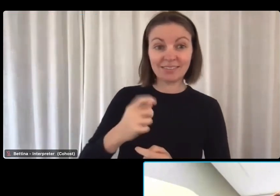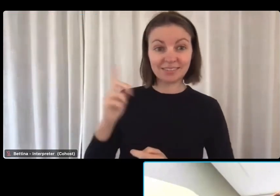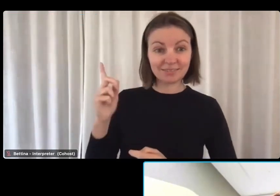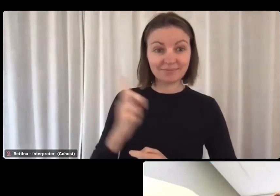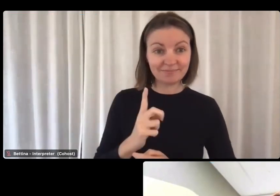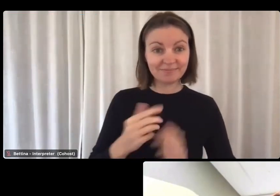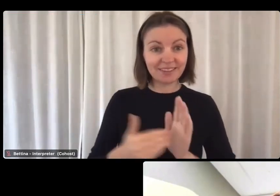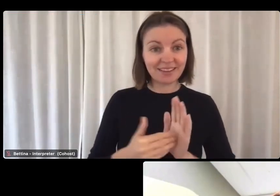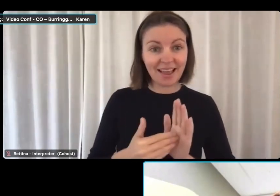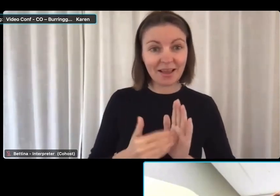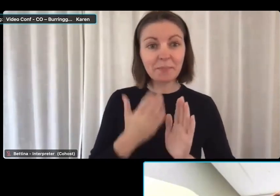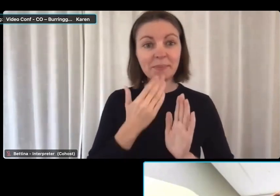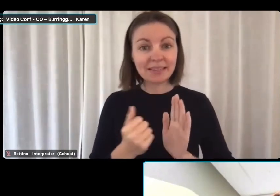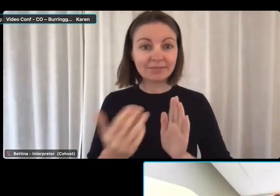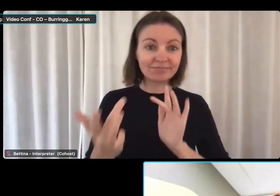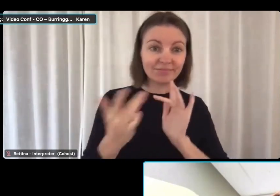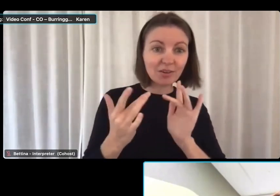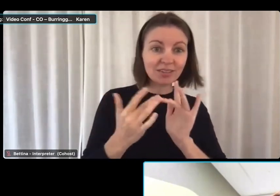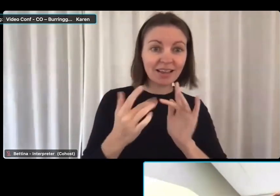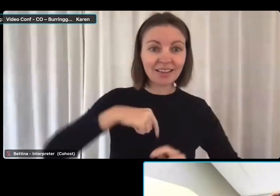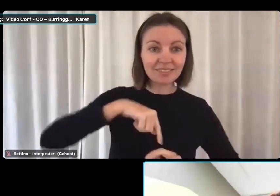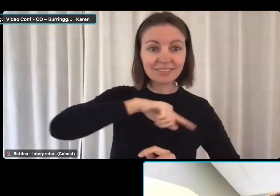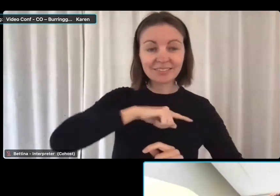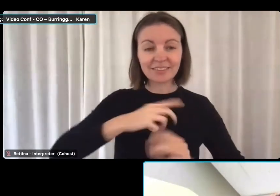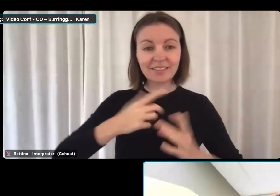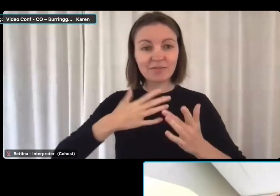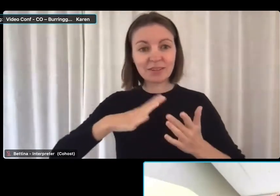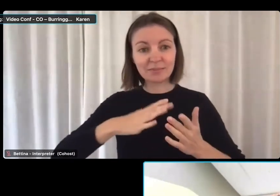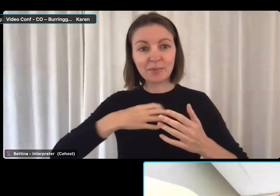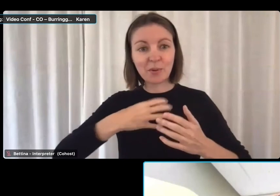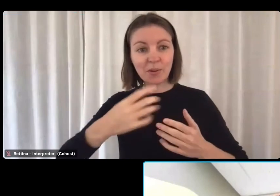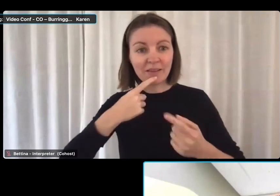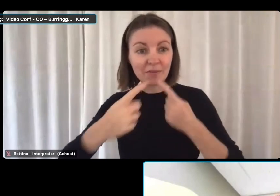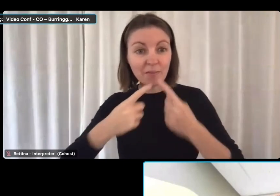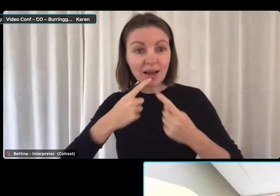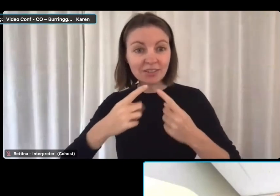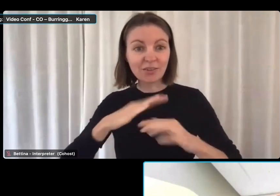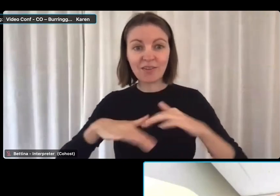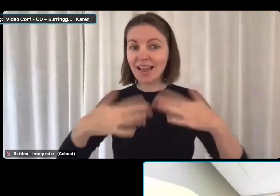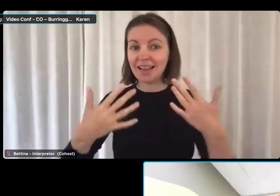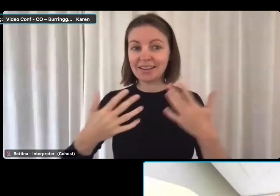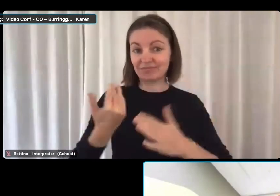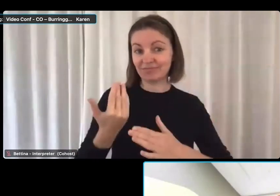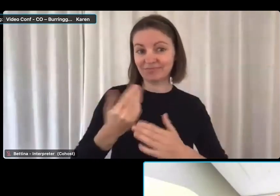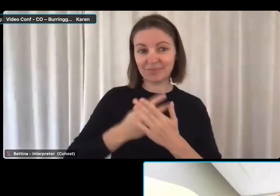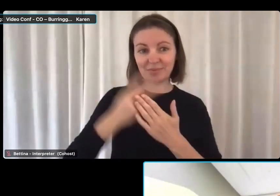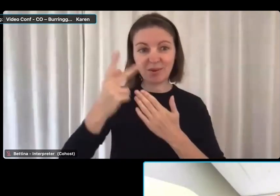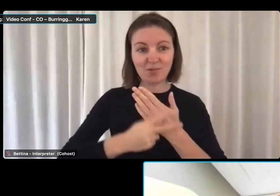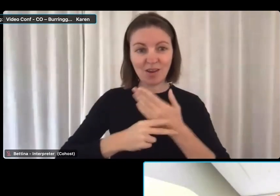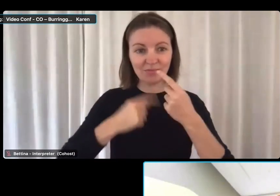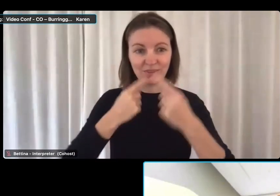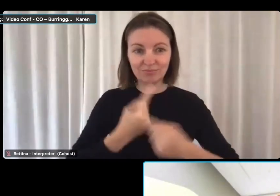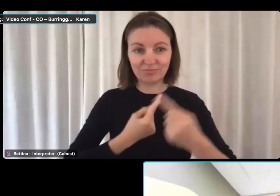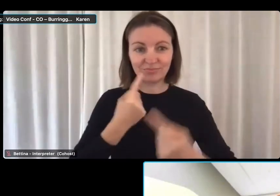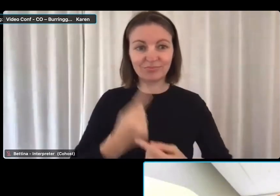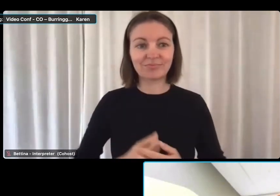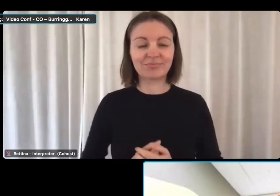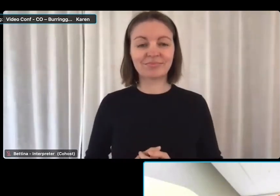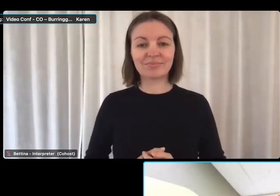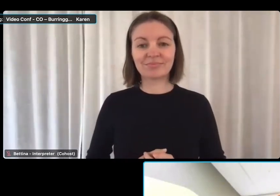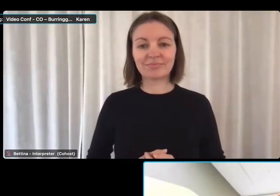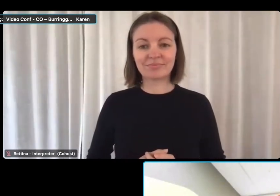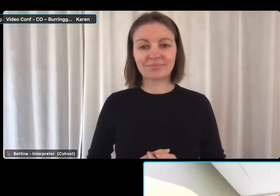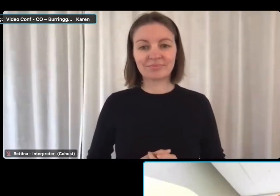reach out and find out more information if you need to on any of the initiatives I've spoken about. So thank you very much, Eliza.